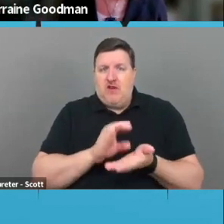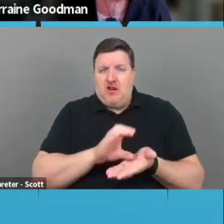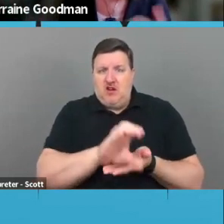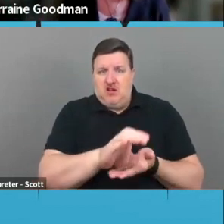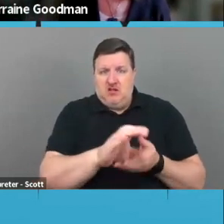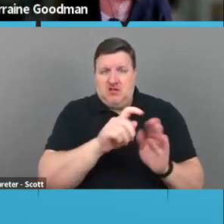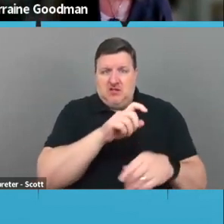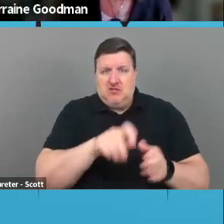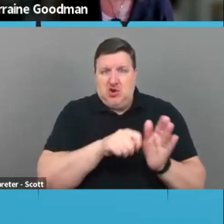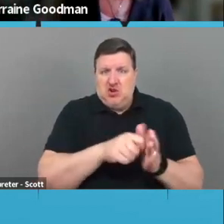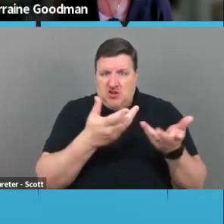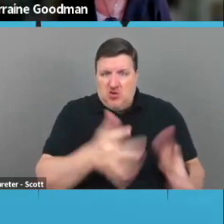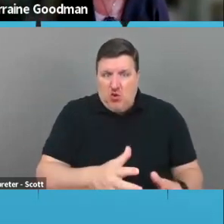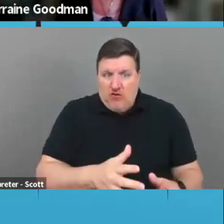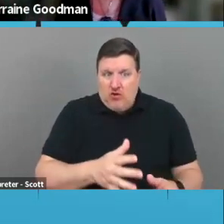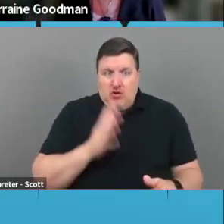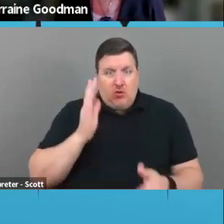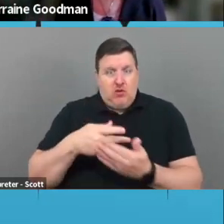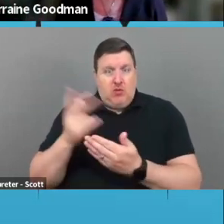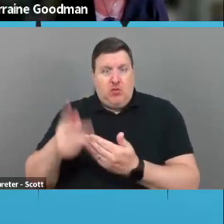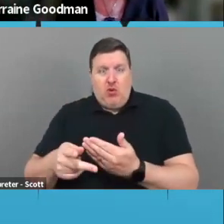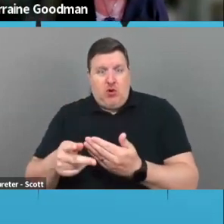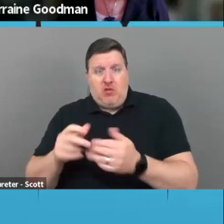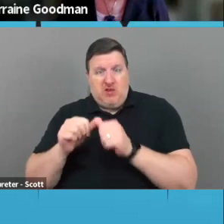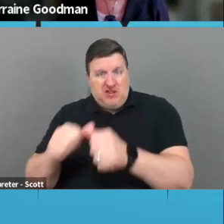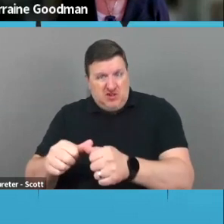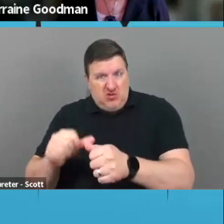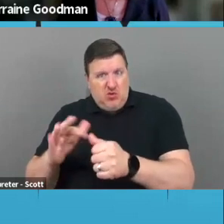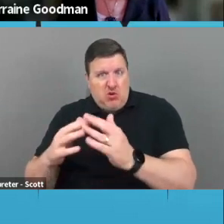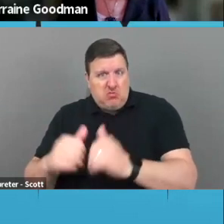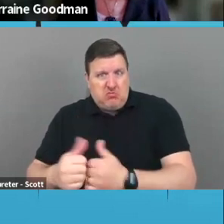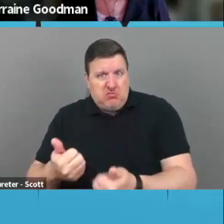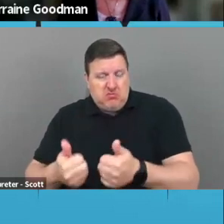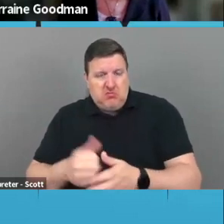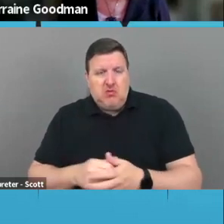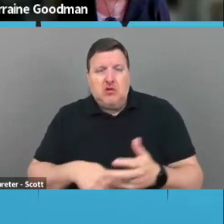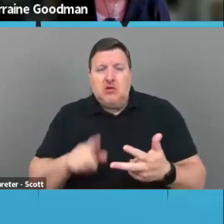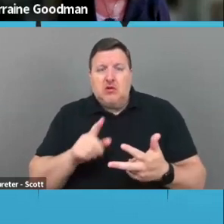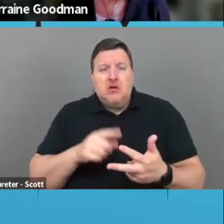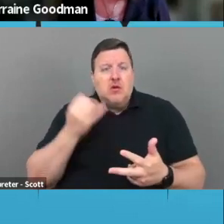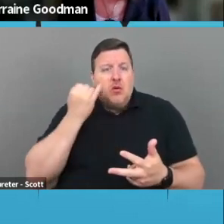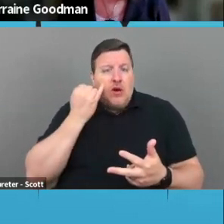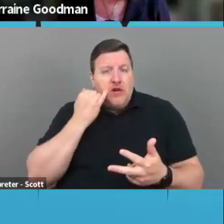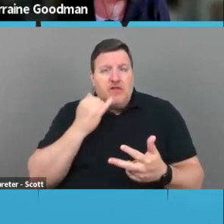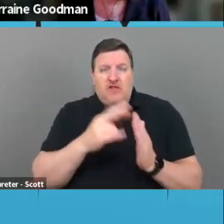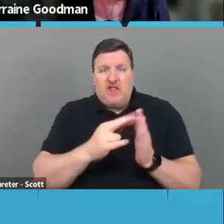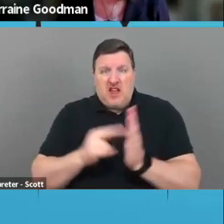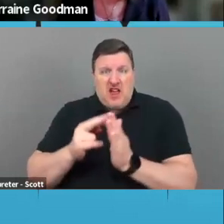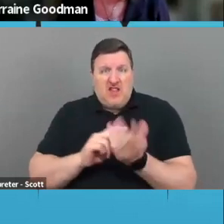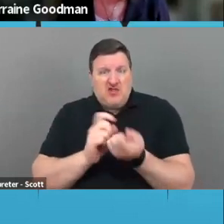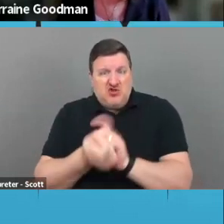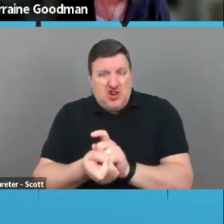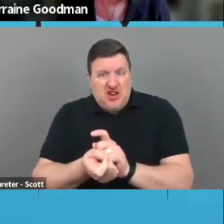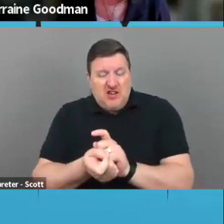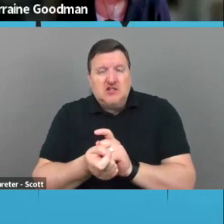or will it go away? What if the funders guidelines change? We have that in New Jersey. We have an organization